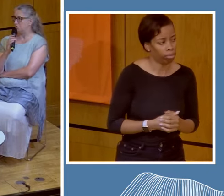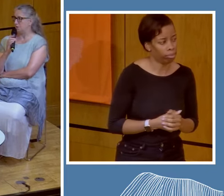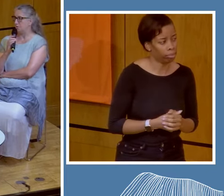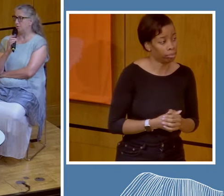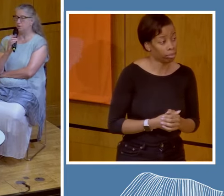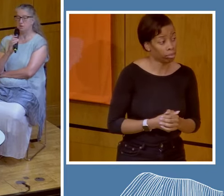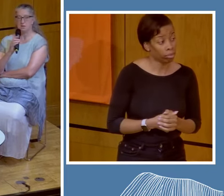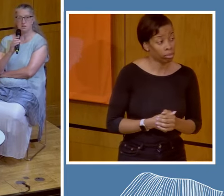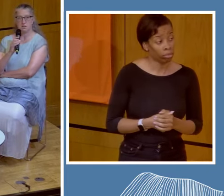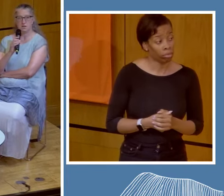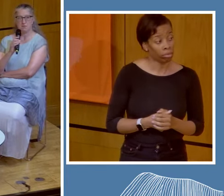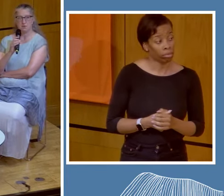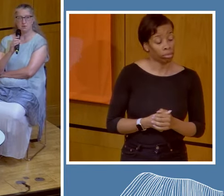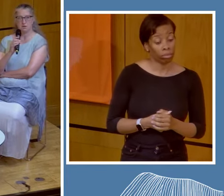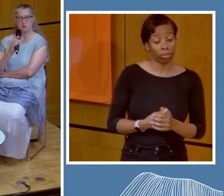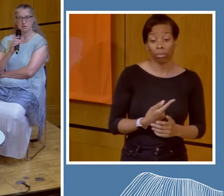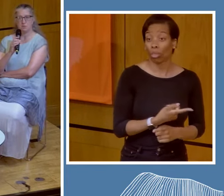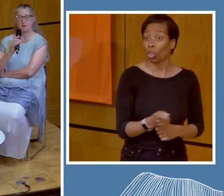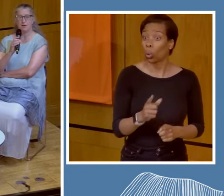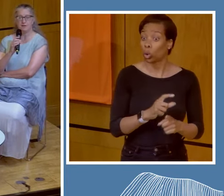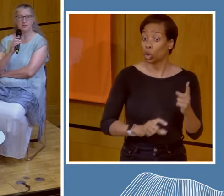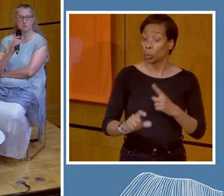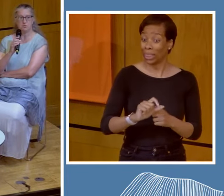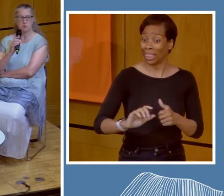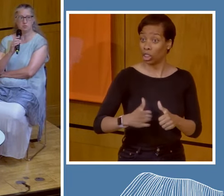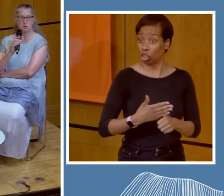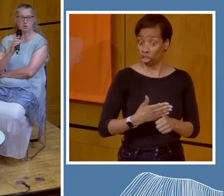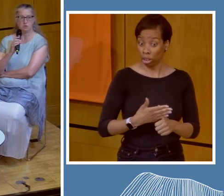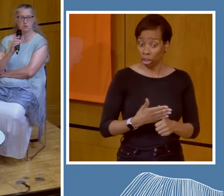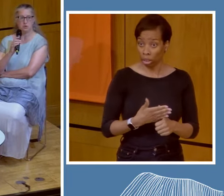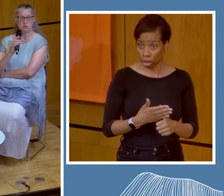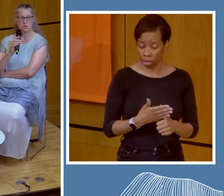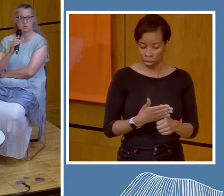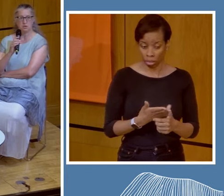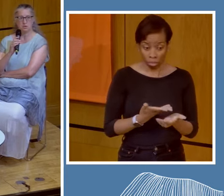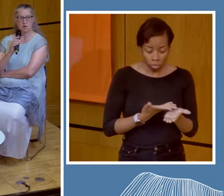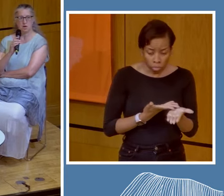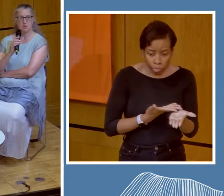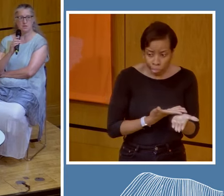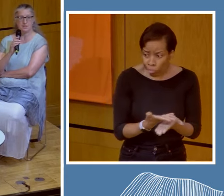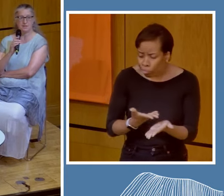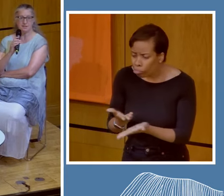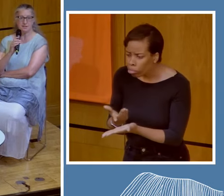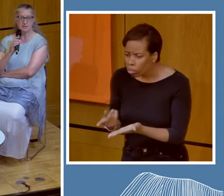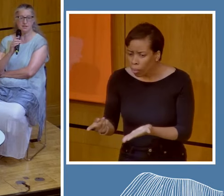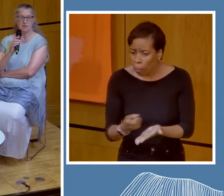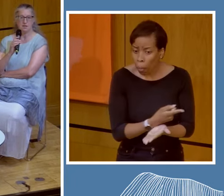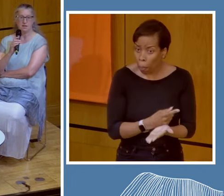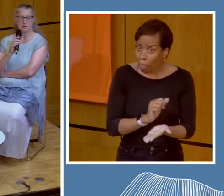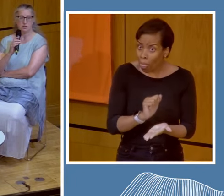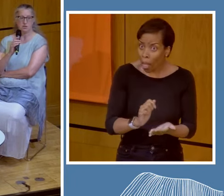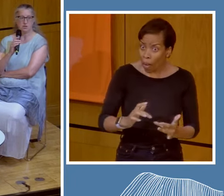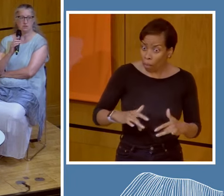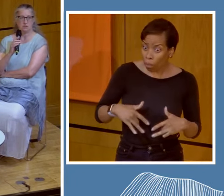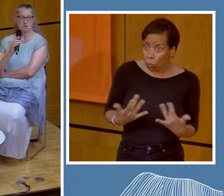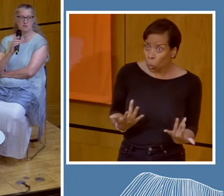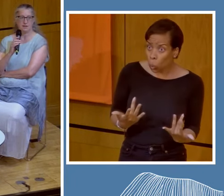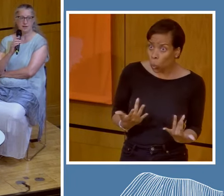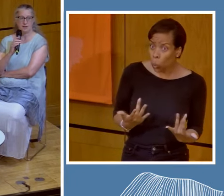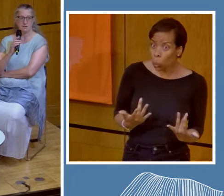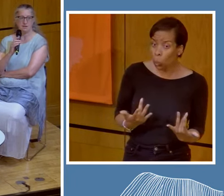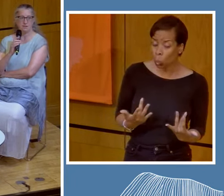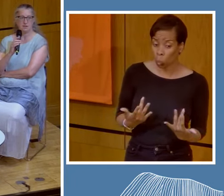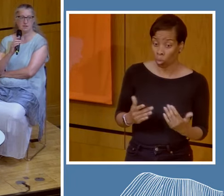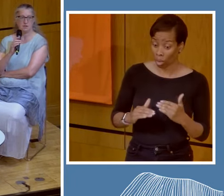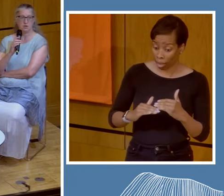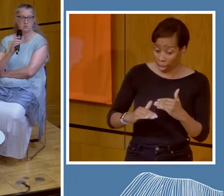to the indigenous peoples, they have a completely different approach to how they see nature and